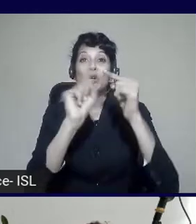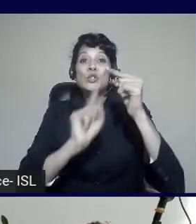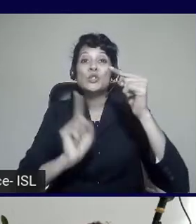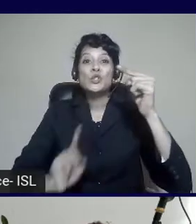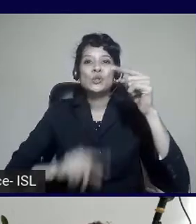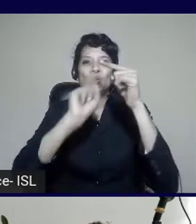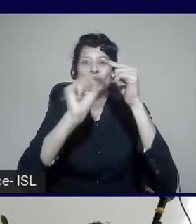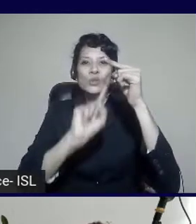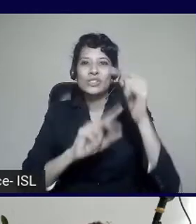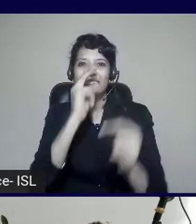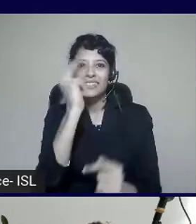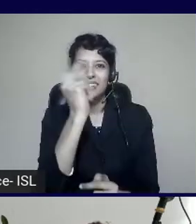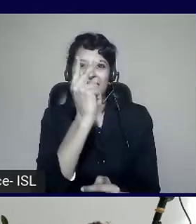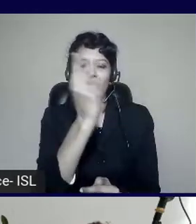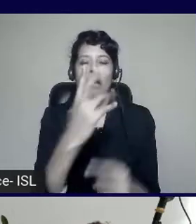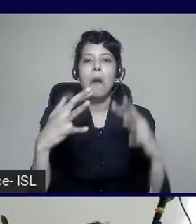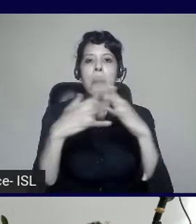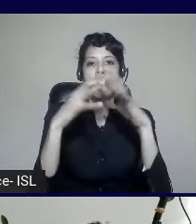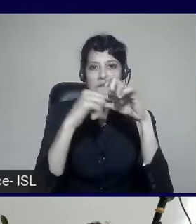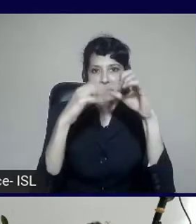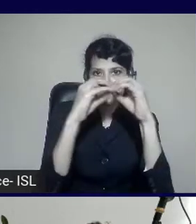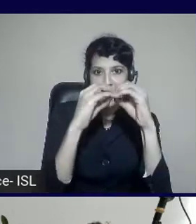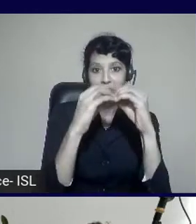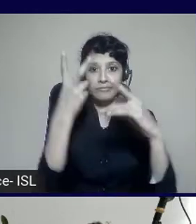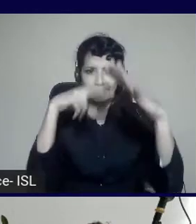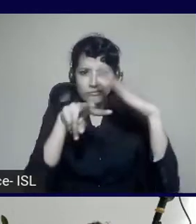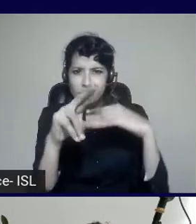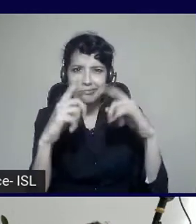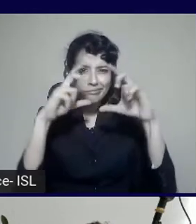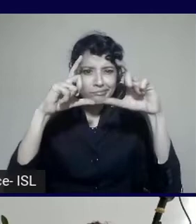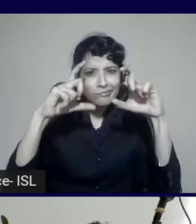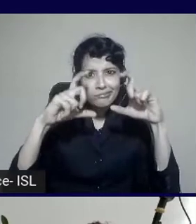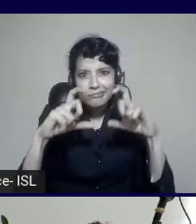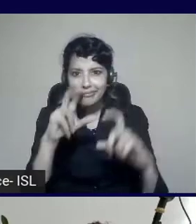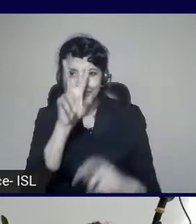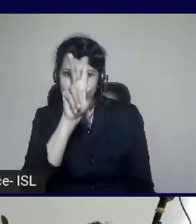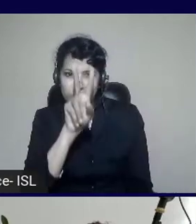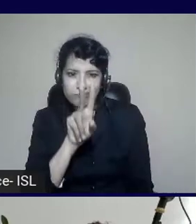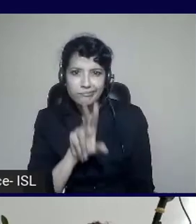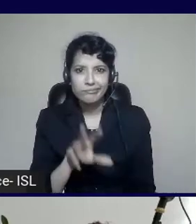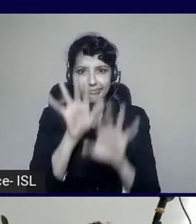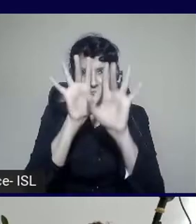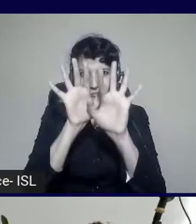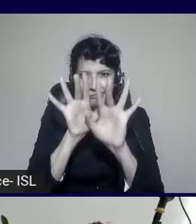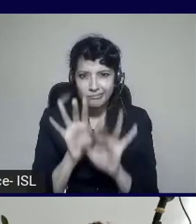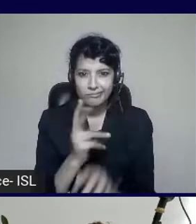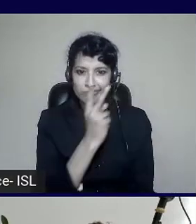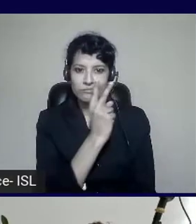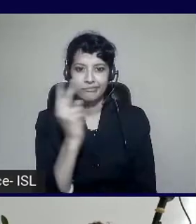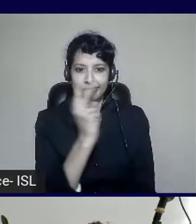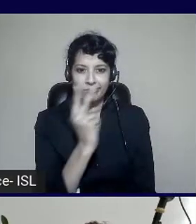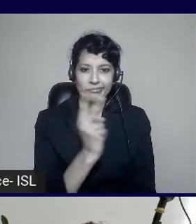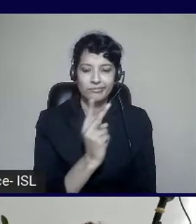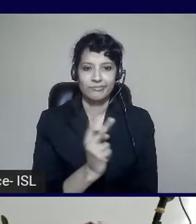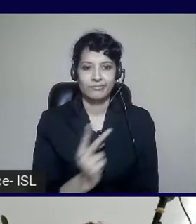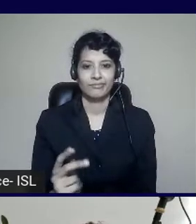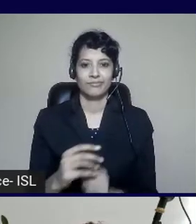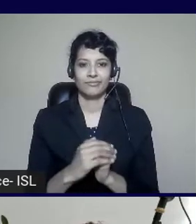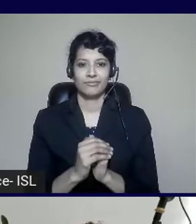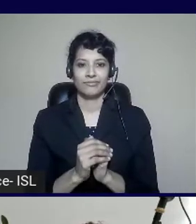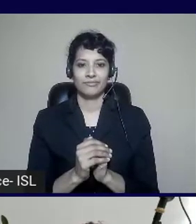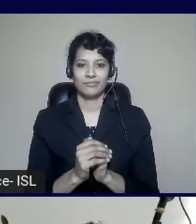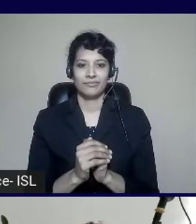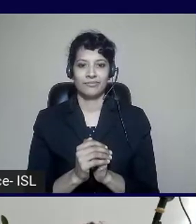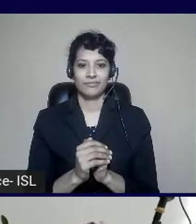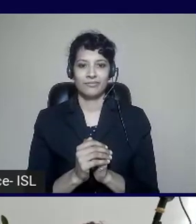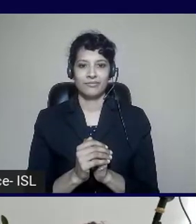both inaccessible and also accessible. Now if you look at the inaccessible version. The accessible version looks exactly the same.